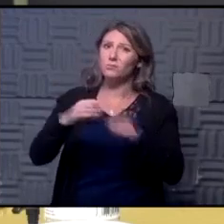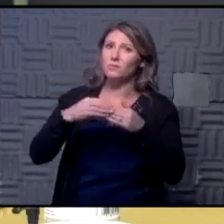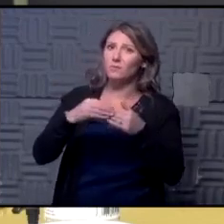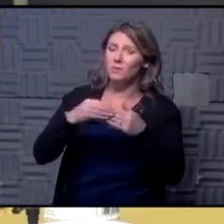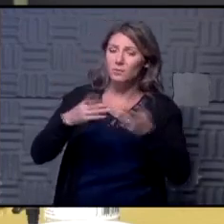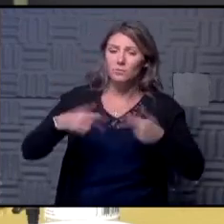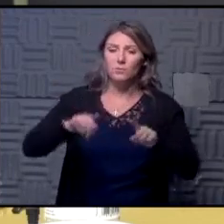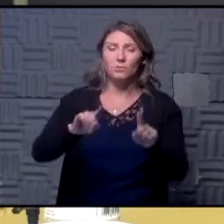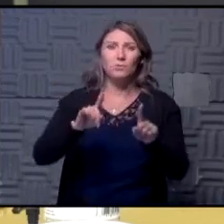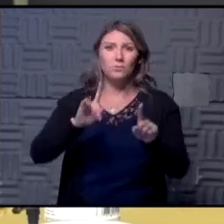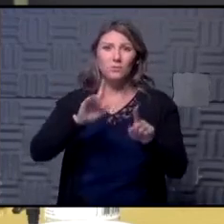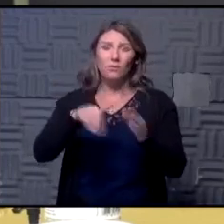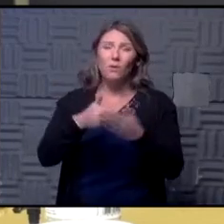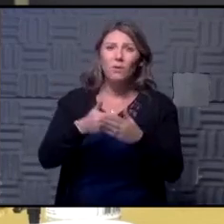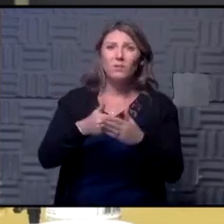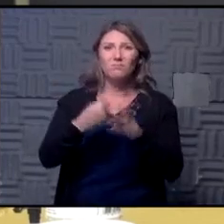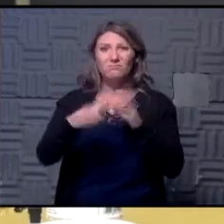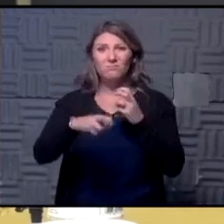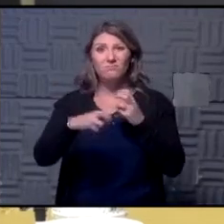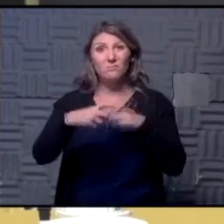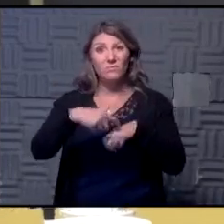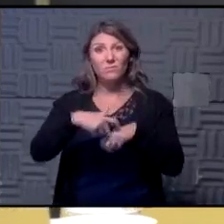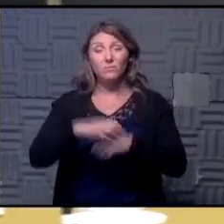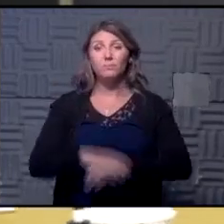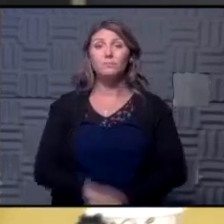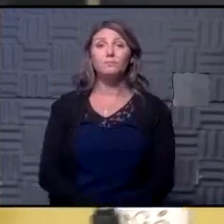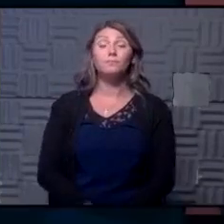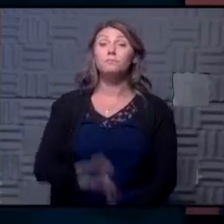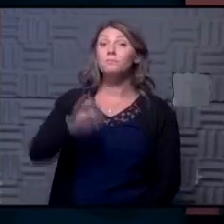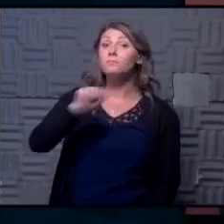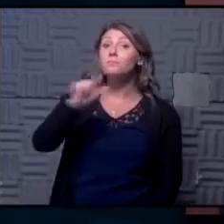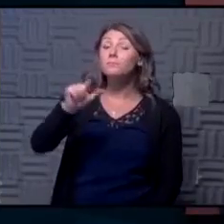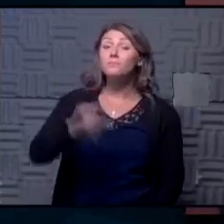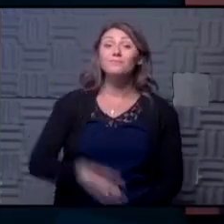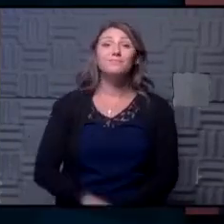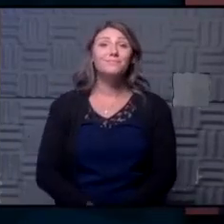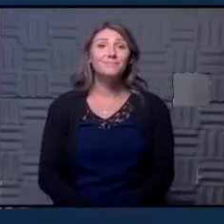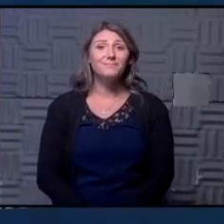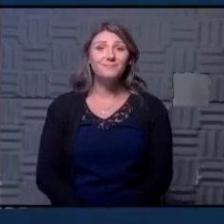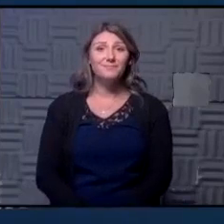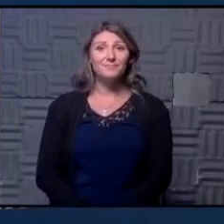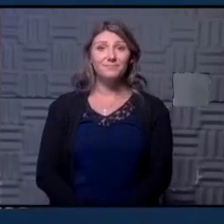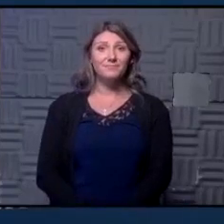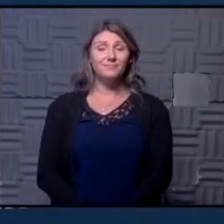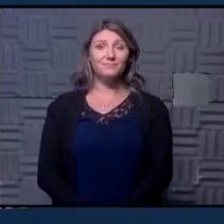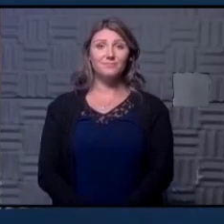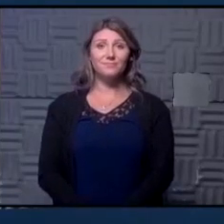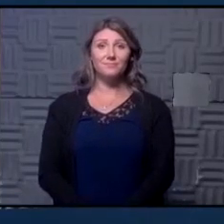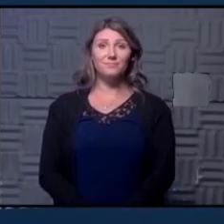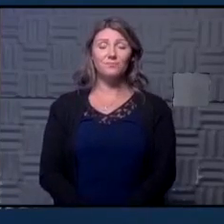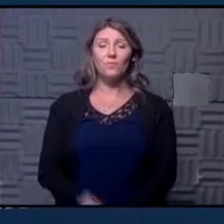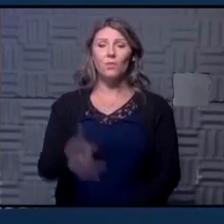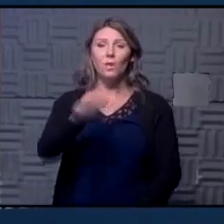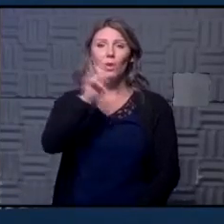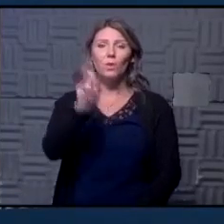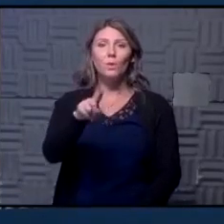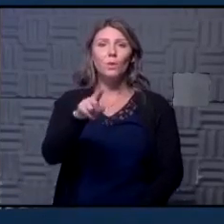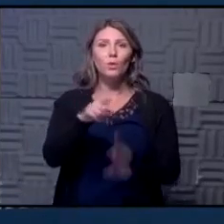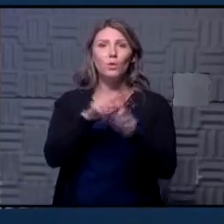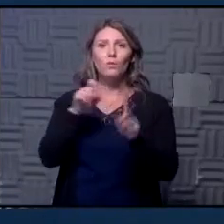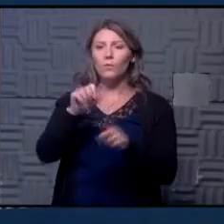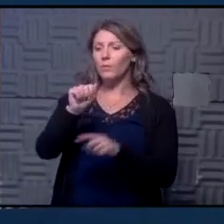during these trying times jill uh we got a question from